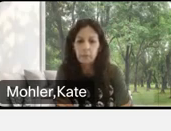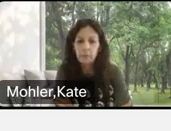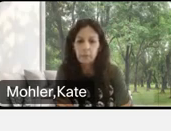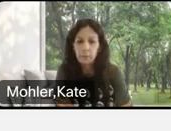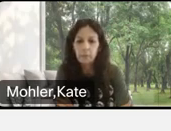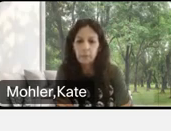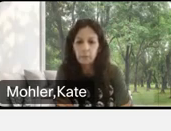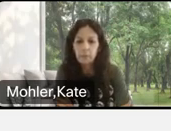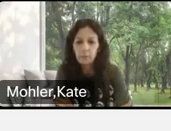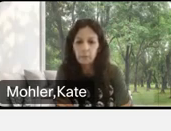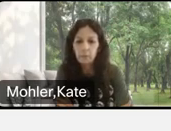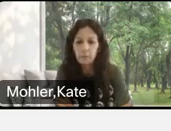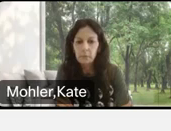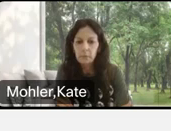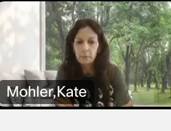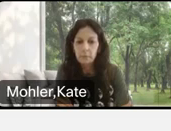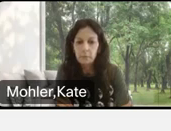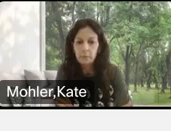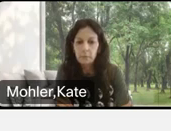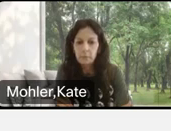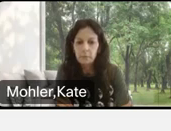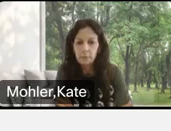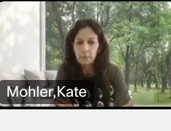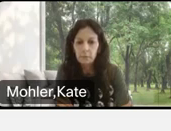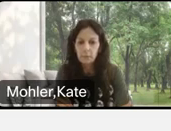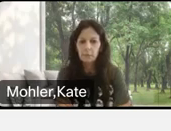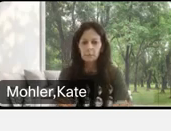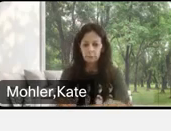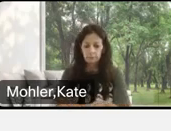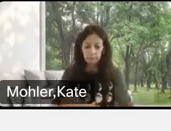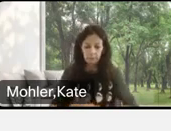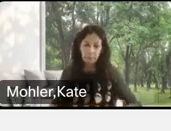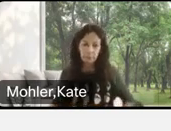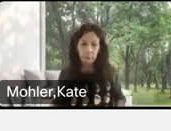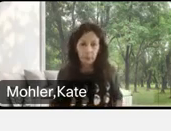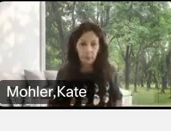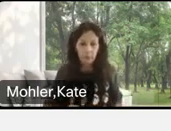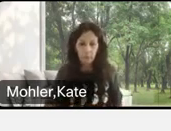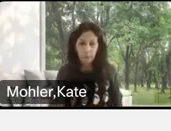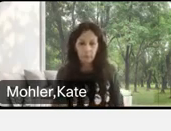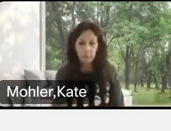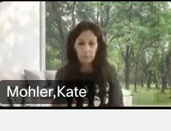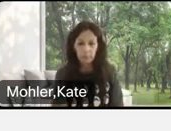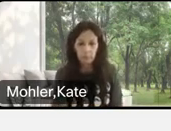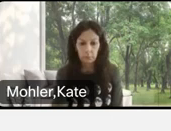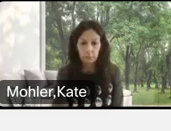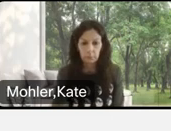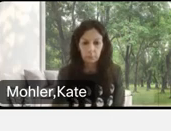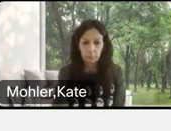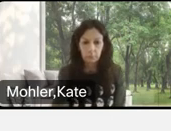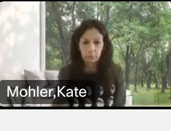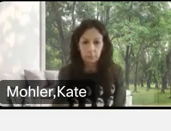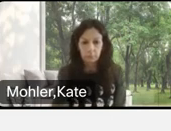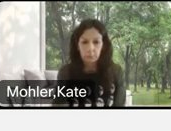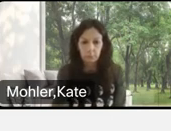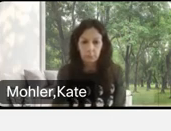differences between each of the character shapes. Um, help people be able to break them apart. Um, the ones we, we shared here are, are,